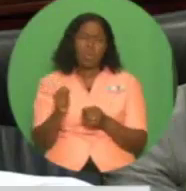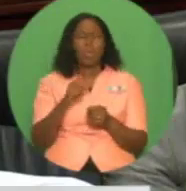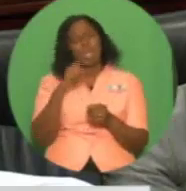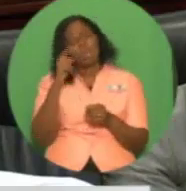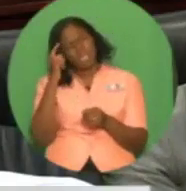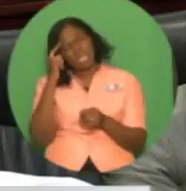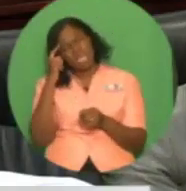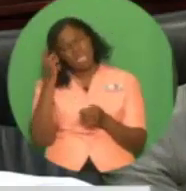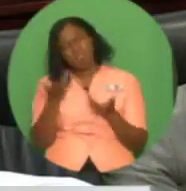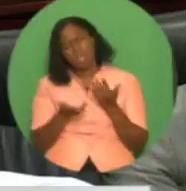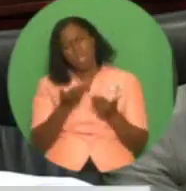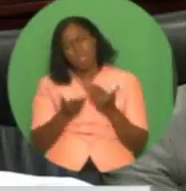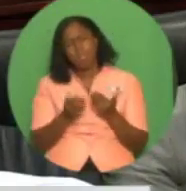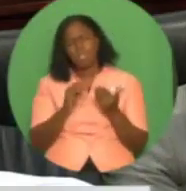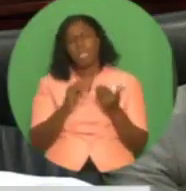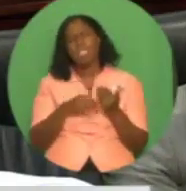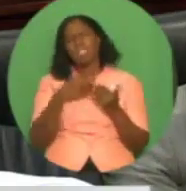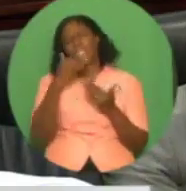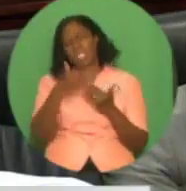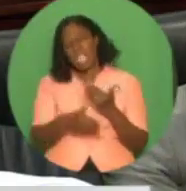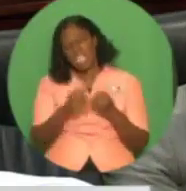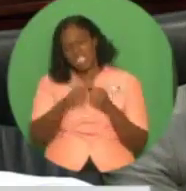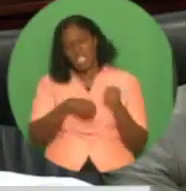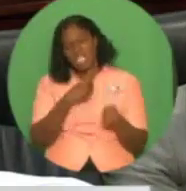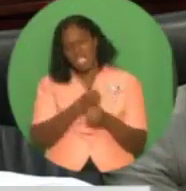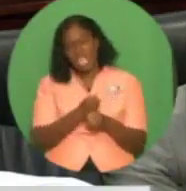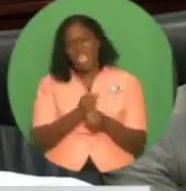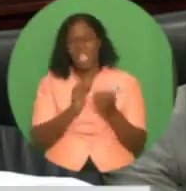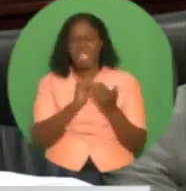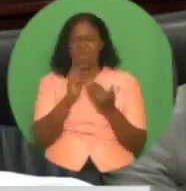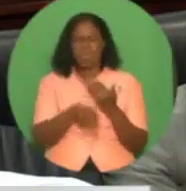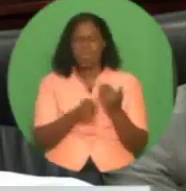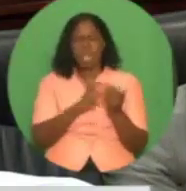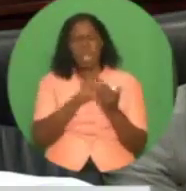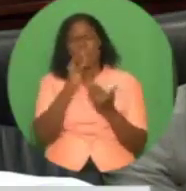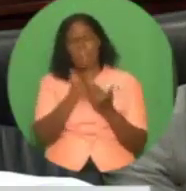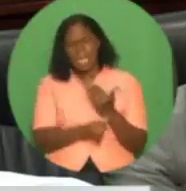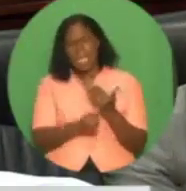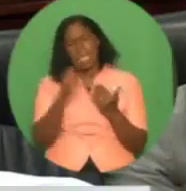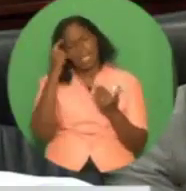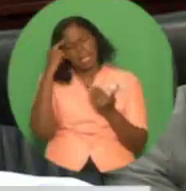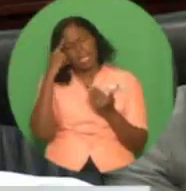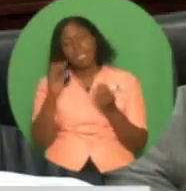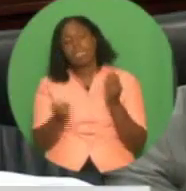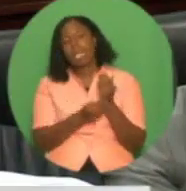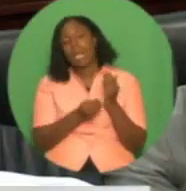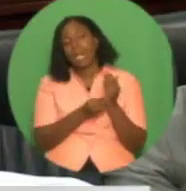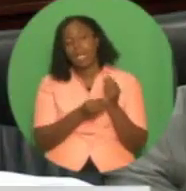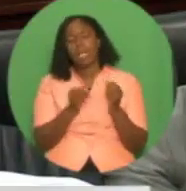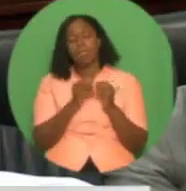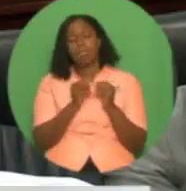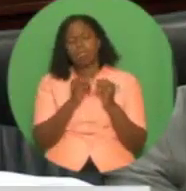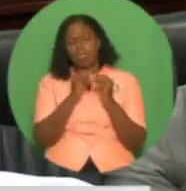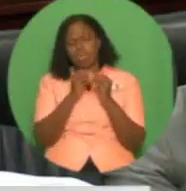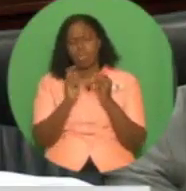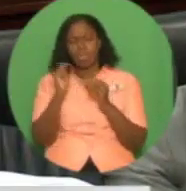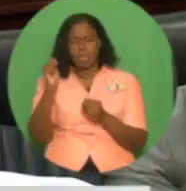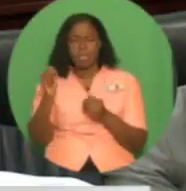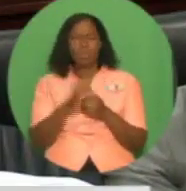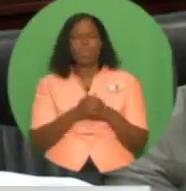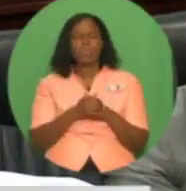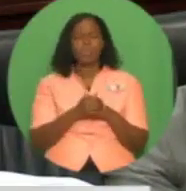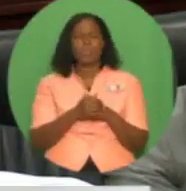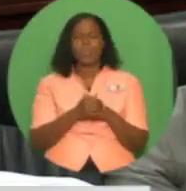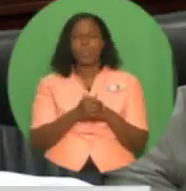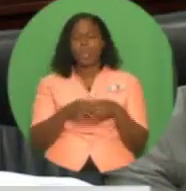around April 2019, as we did in 2018. In addition, and very importantly, the Ministry